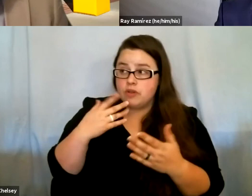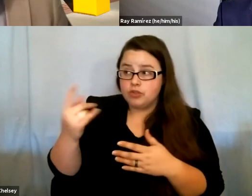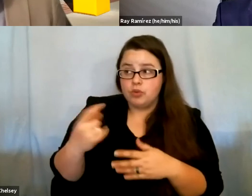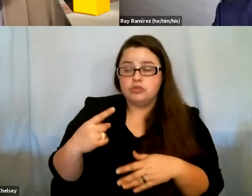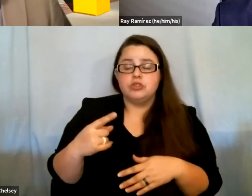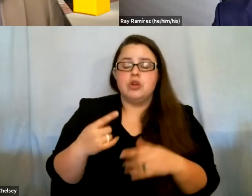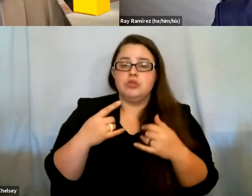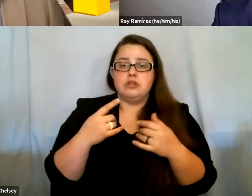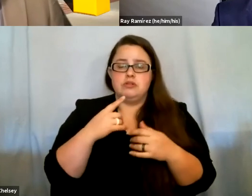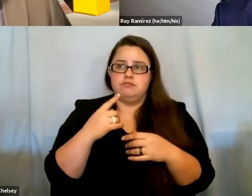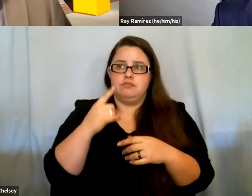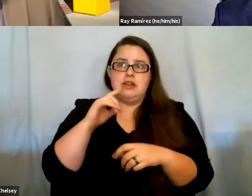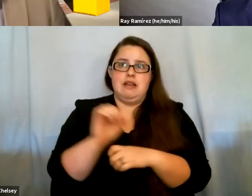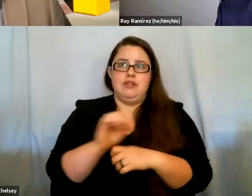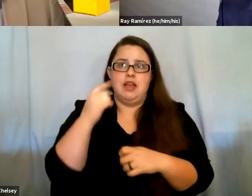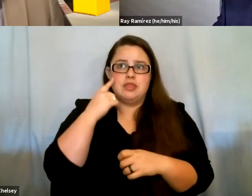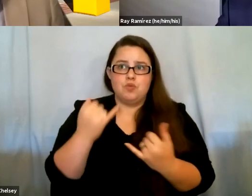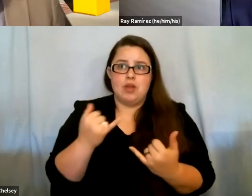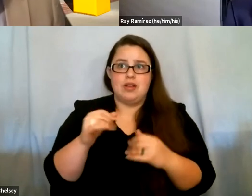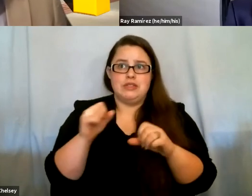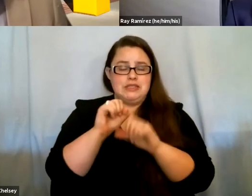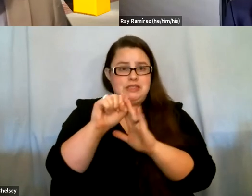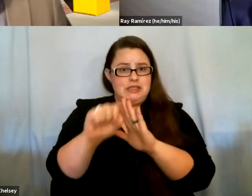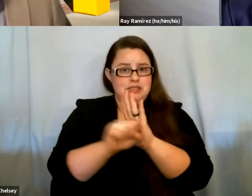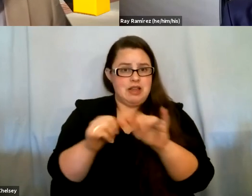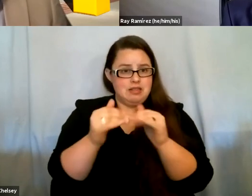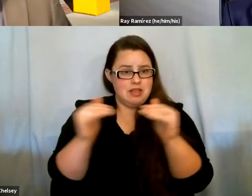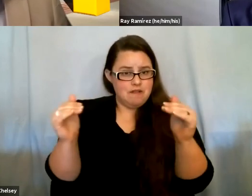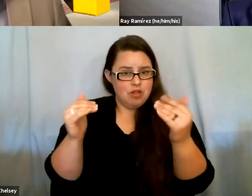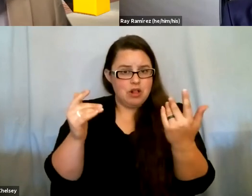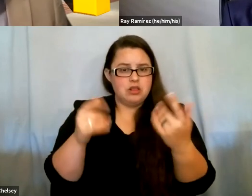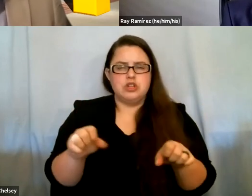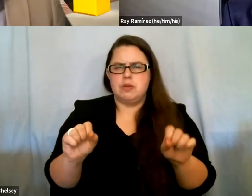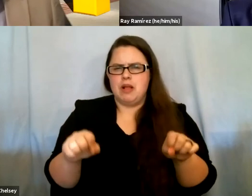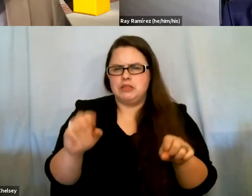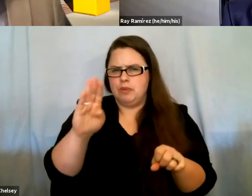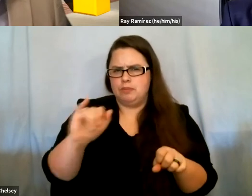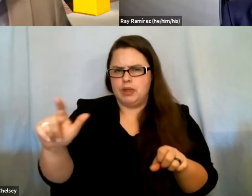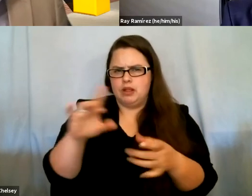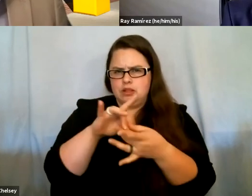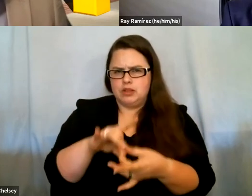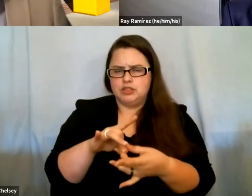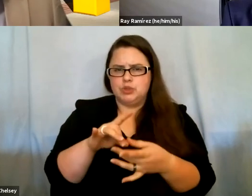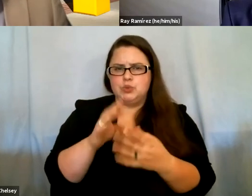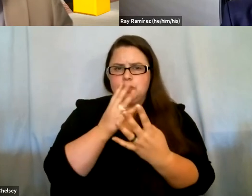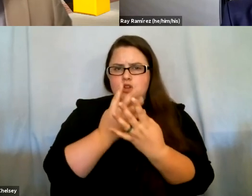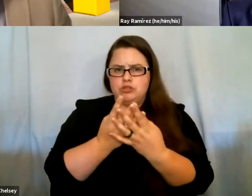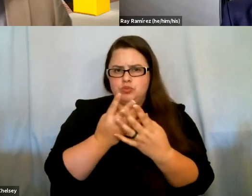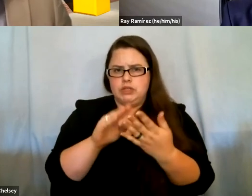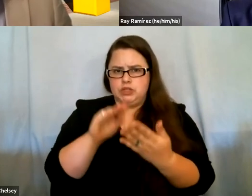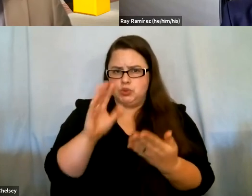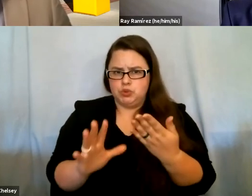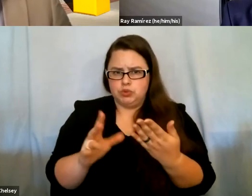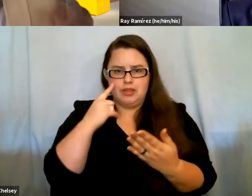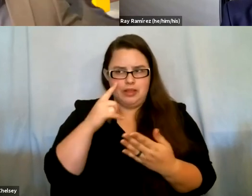I think right now at the state level, right, there's some a possible bill around incarcerated students, right? I think that's a